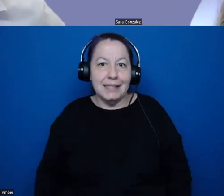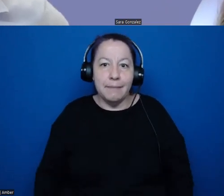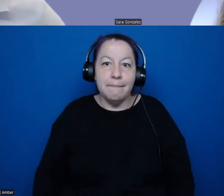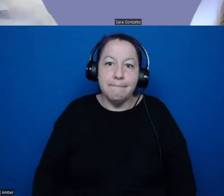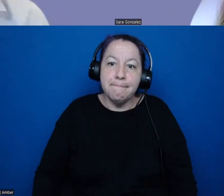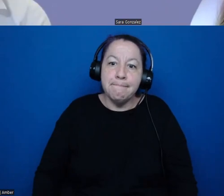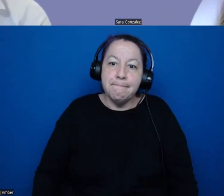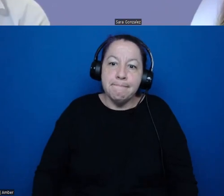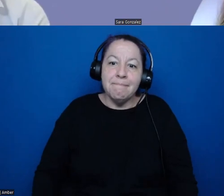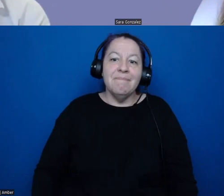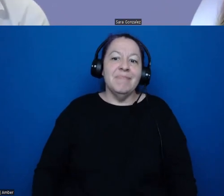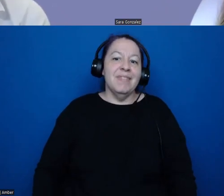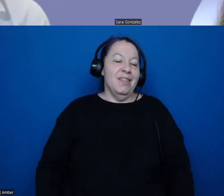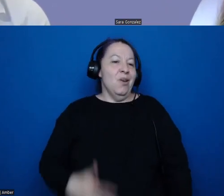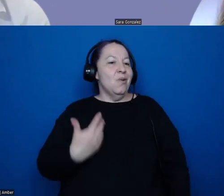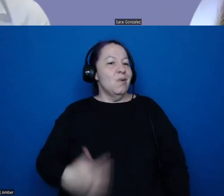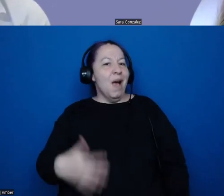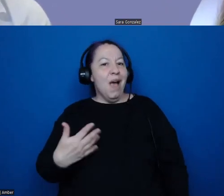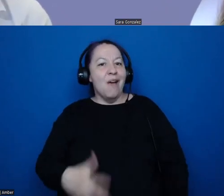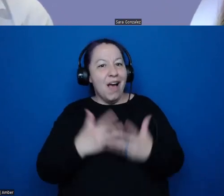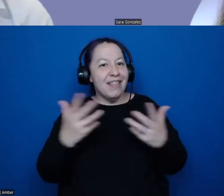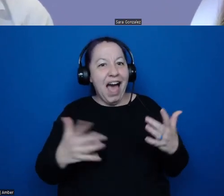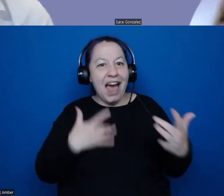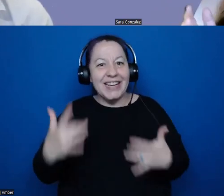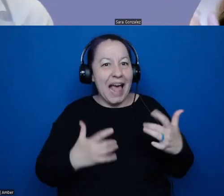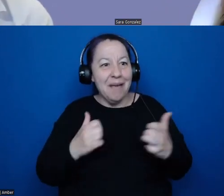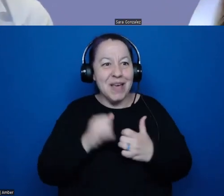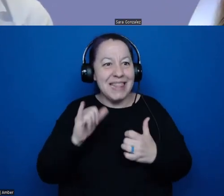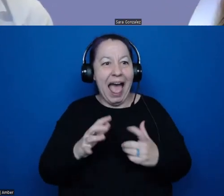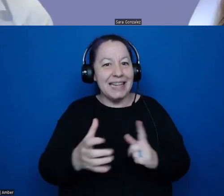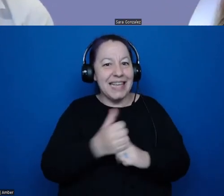I really raised a lot of excitement with the catch and release method.